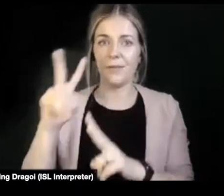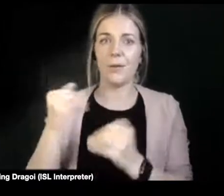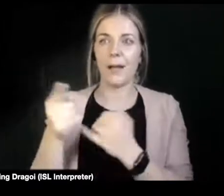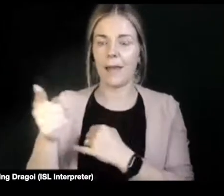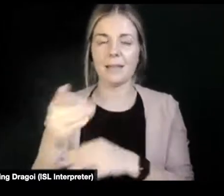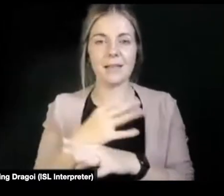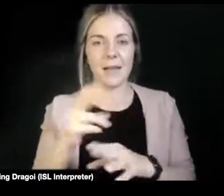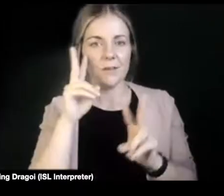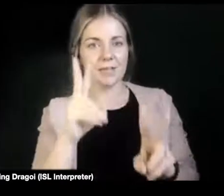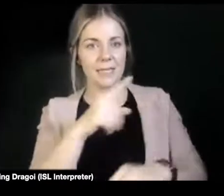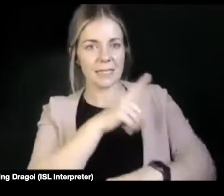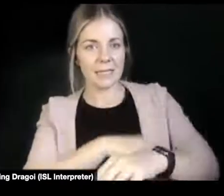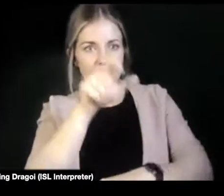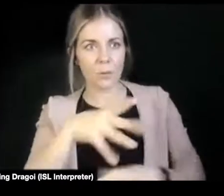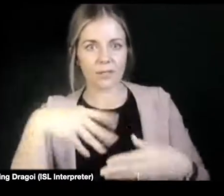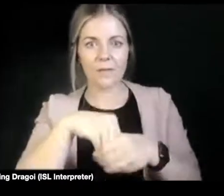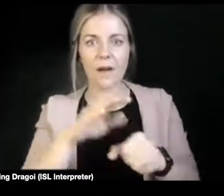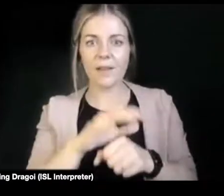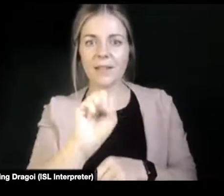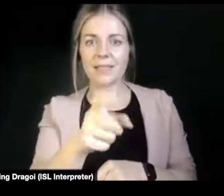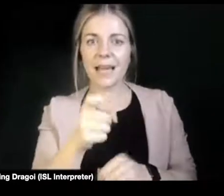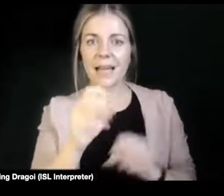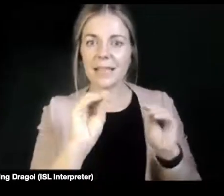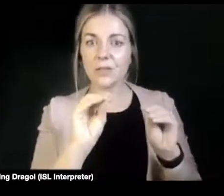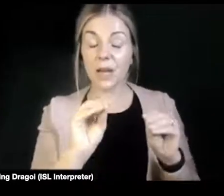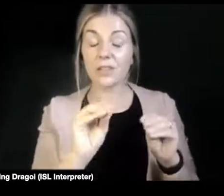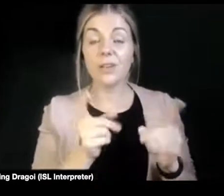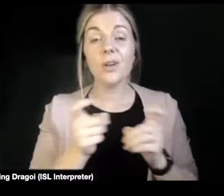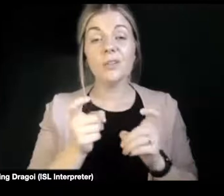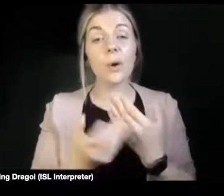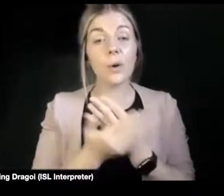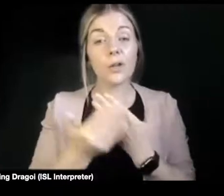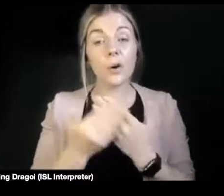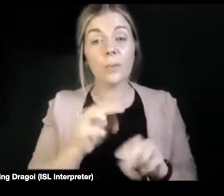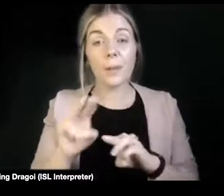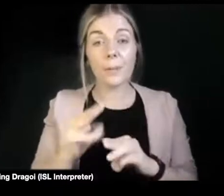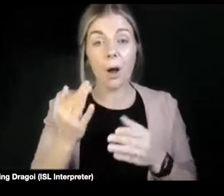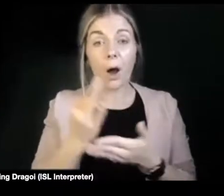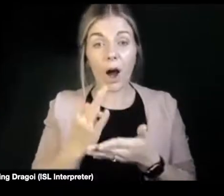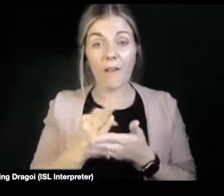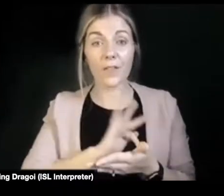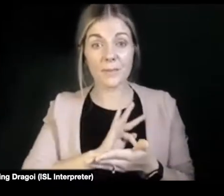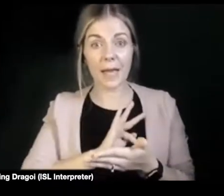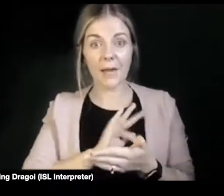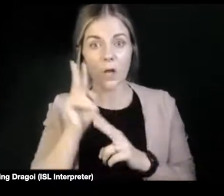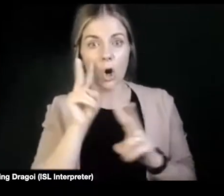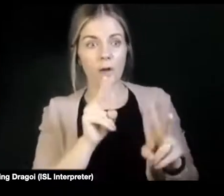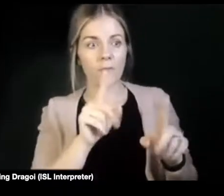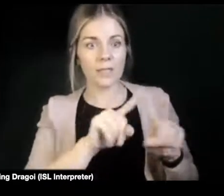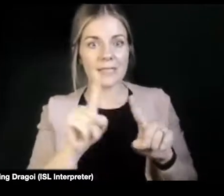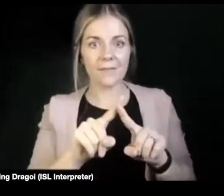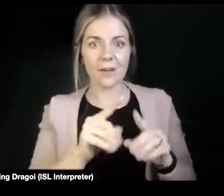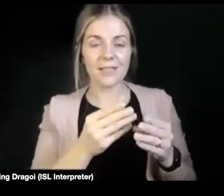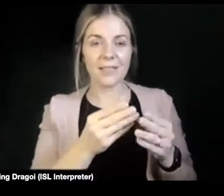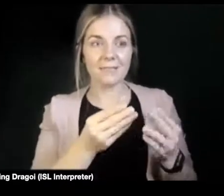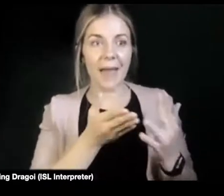So what a lot of young people are doing is turning to other means of looking, you know, and understanding about sex. And a lot of the time that's porn.